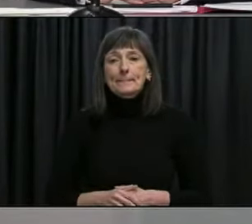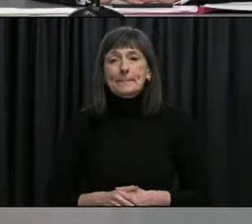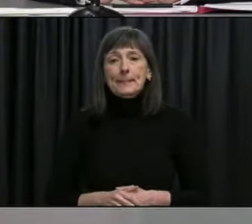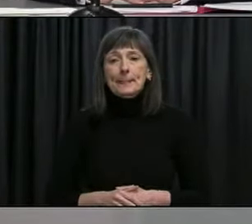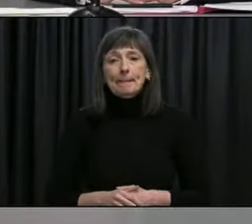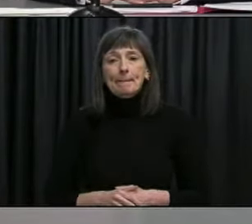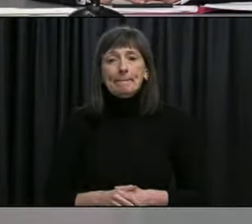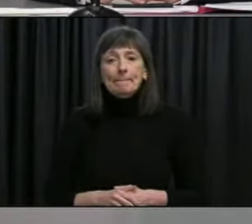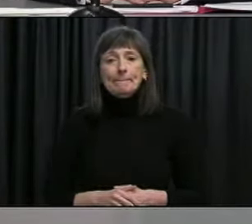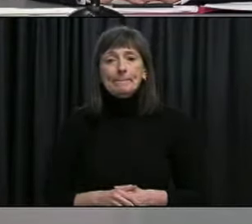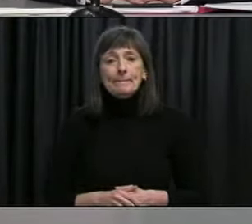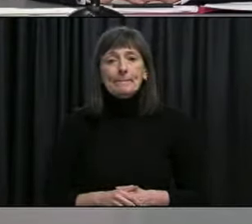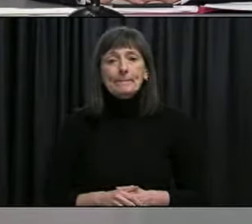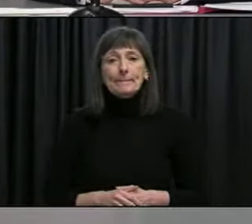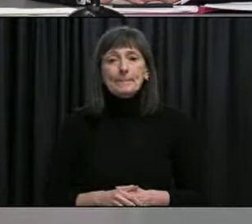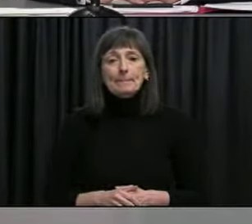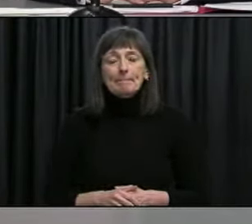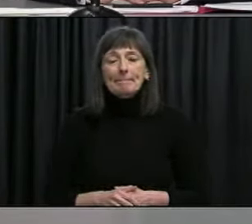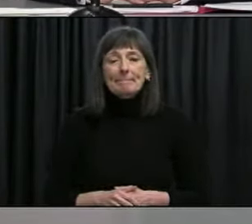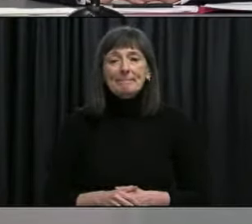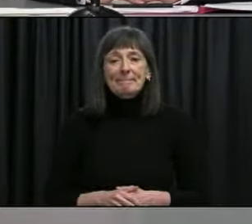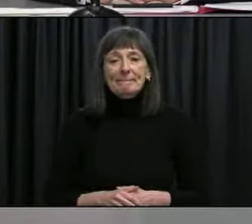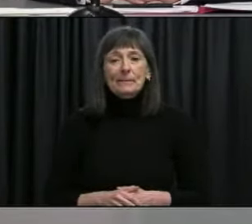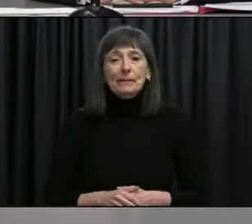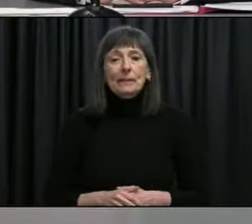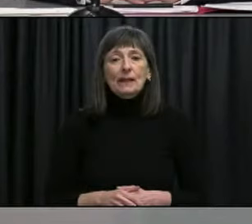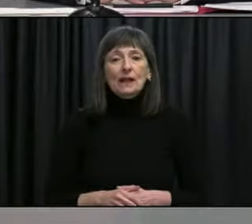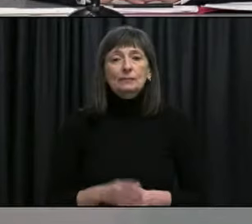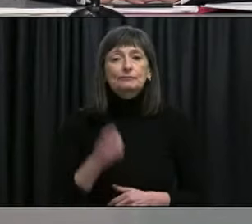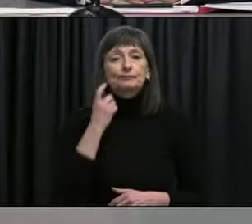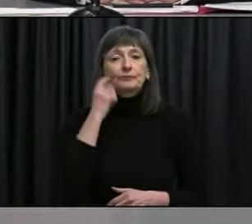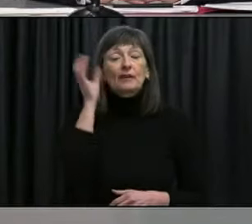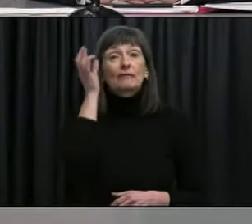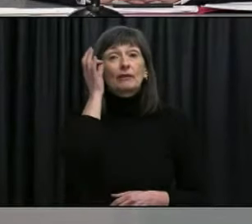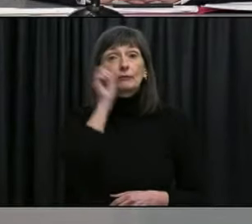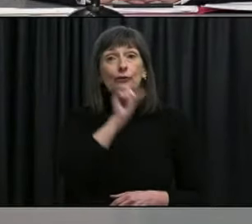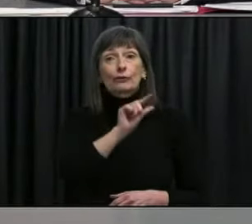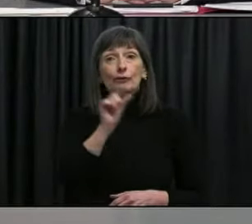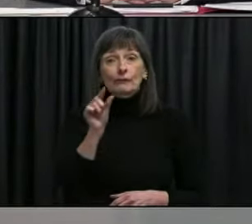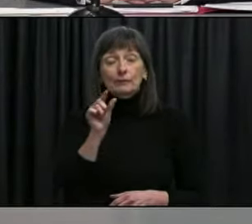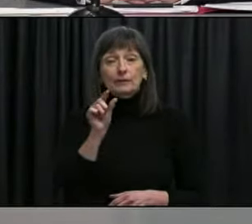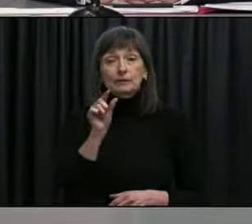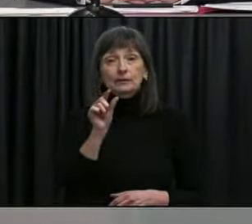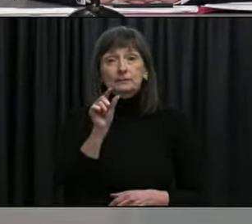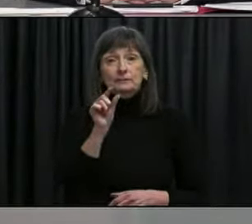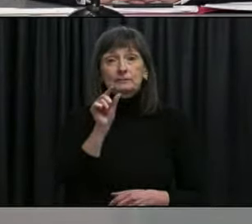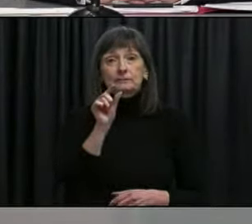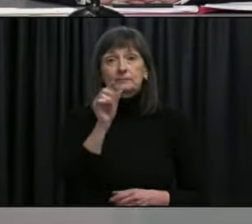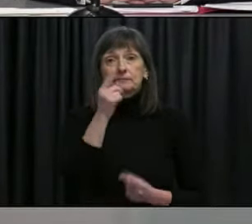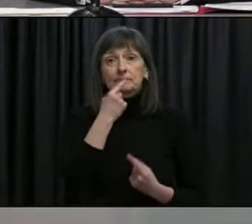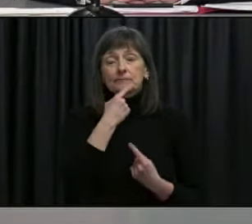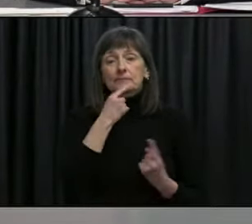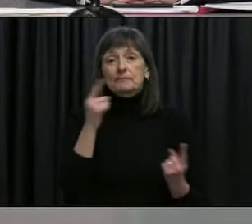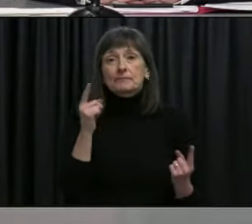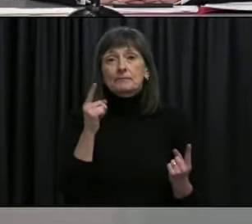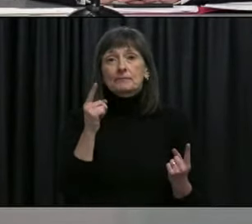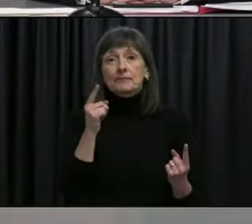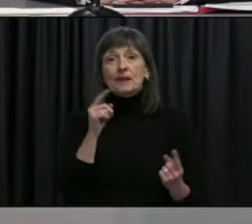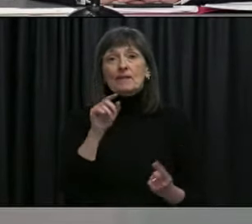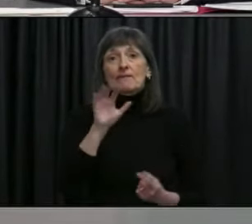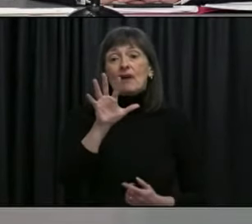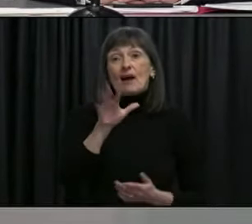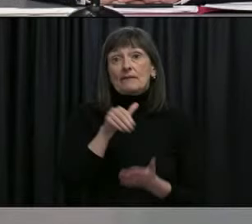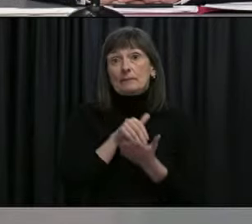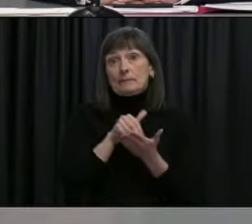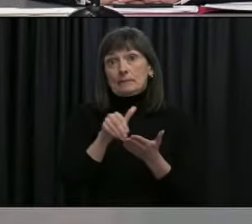uh i do uh we saw the federal government announced that nationally there's five million doses that were going to come late